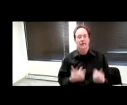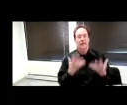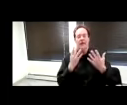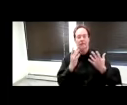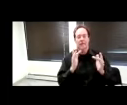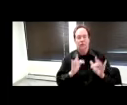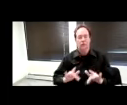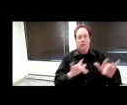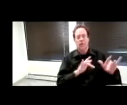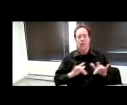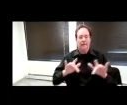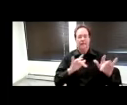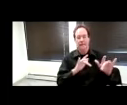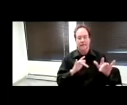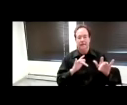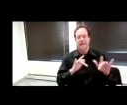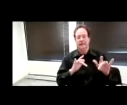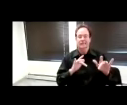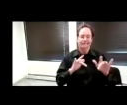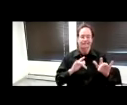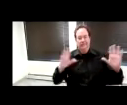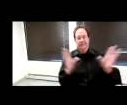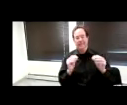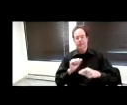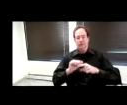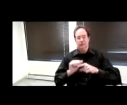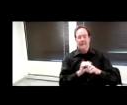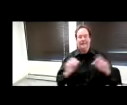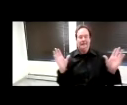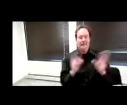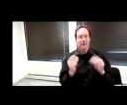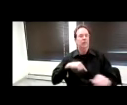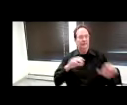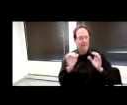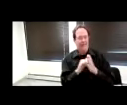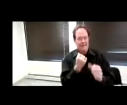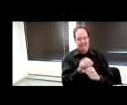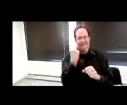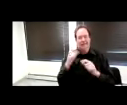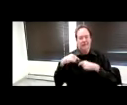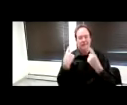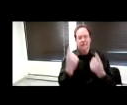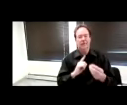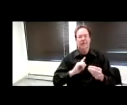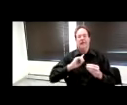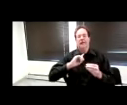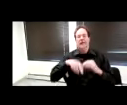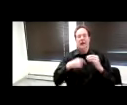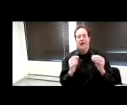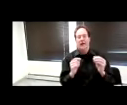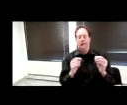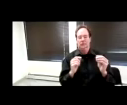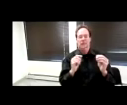sessions, training sessions we've done in the past year about captioning.